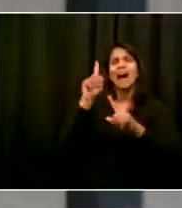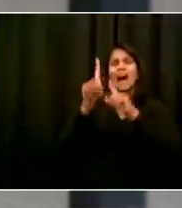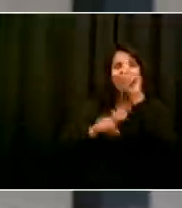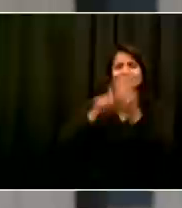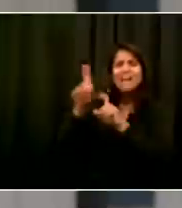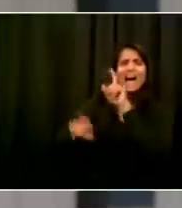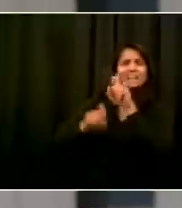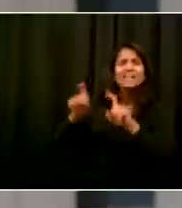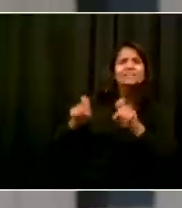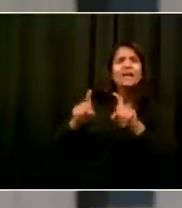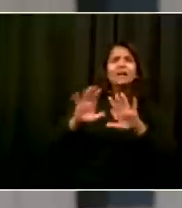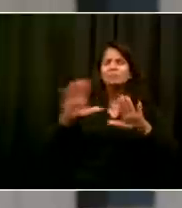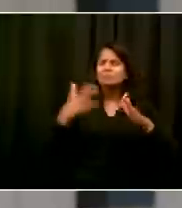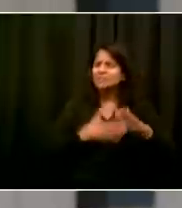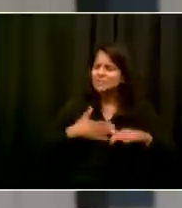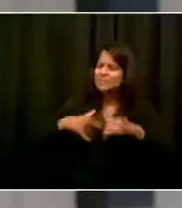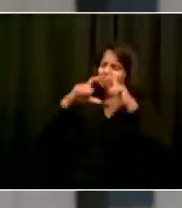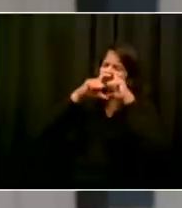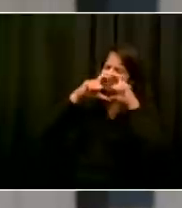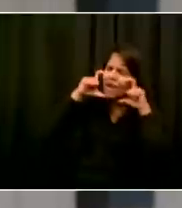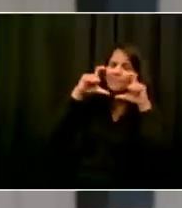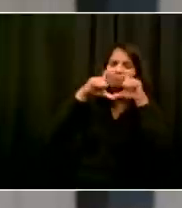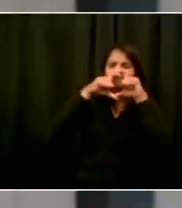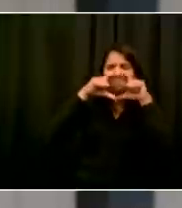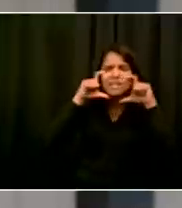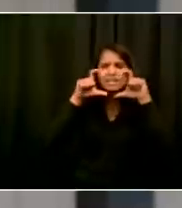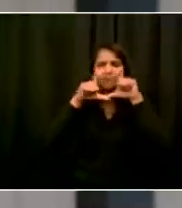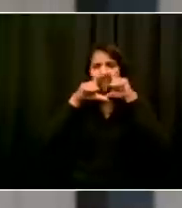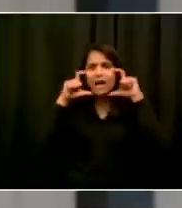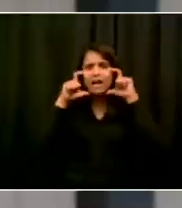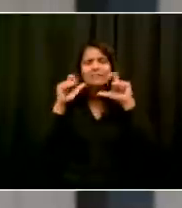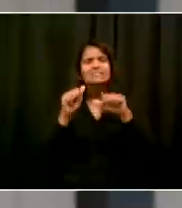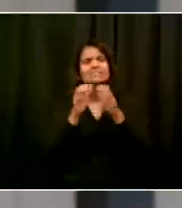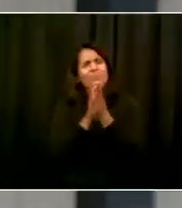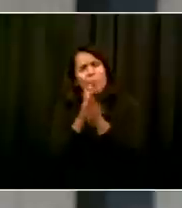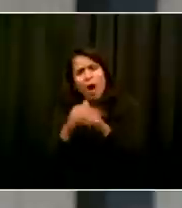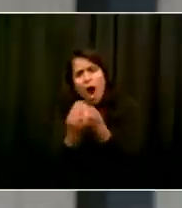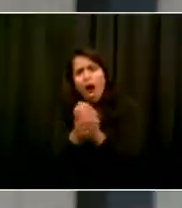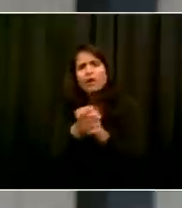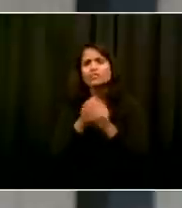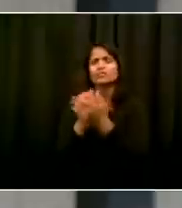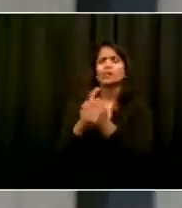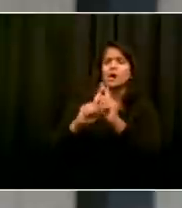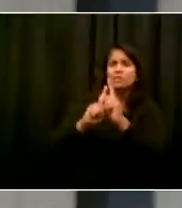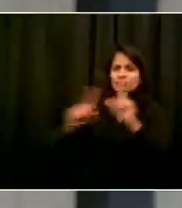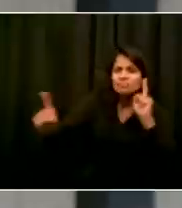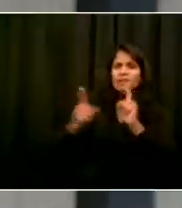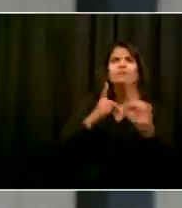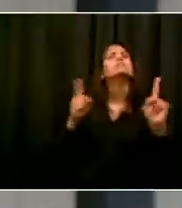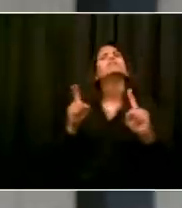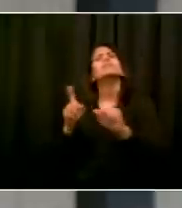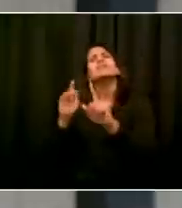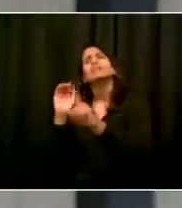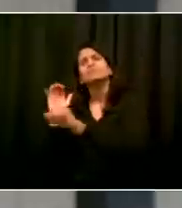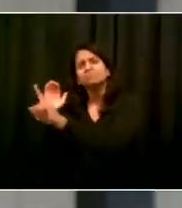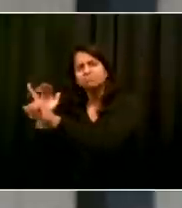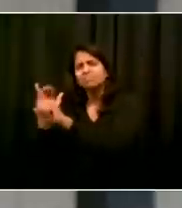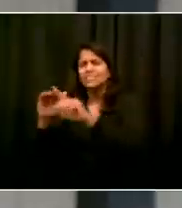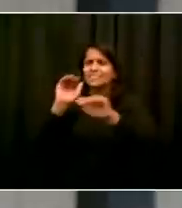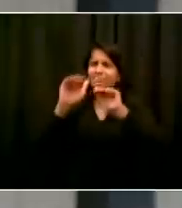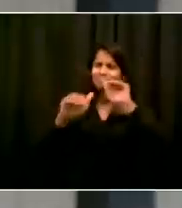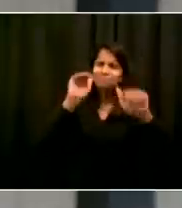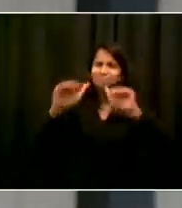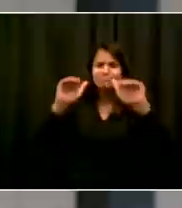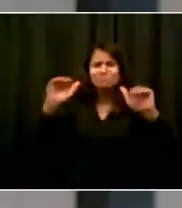healthy hand hygiene. And that's to protect ourselves, to protect our parents and our grandparents. As the mayor has